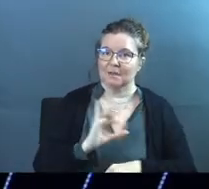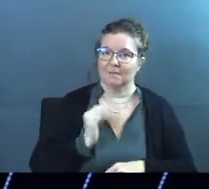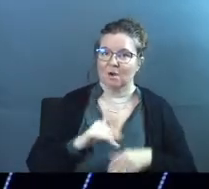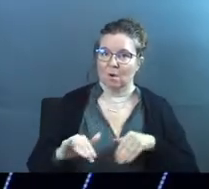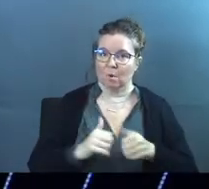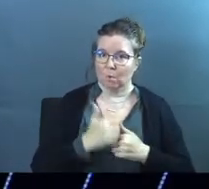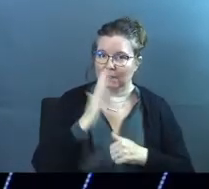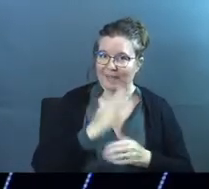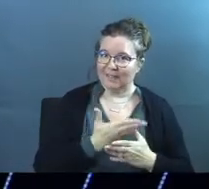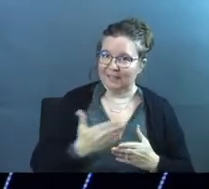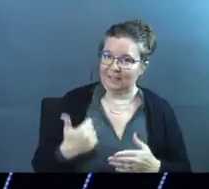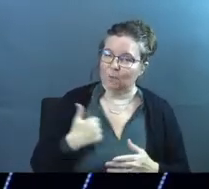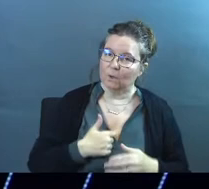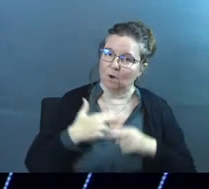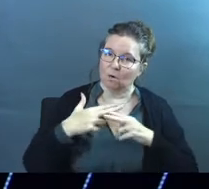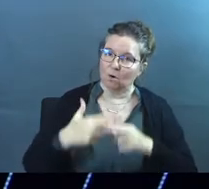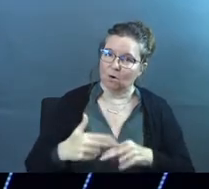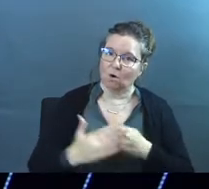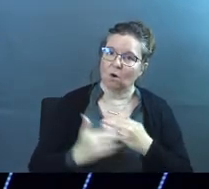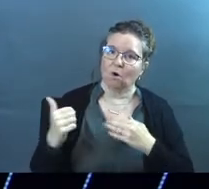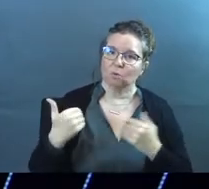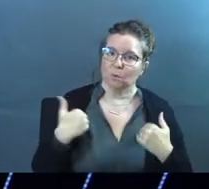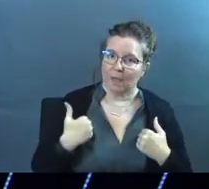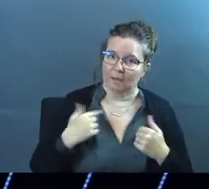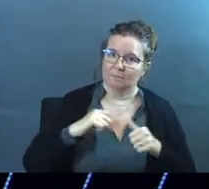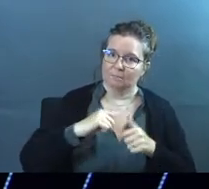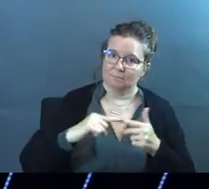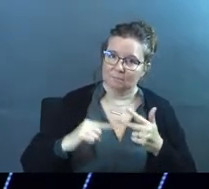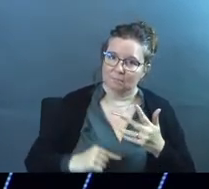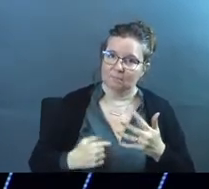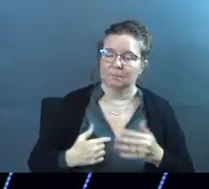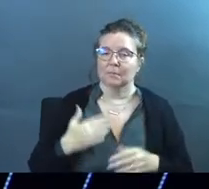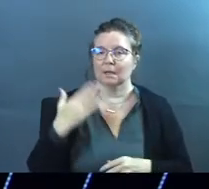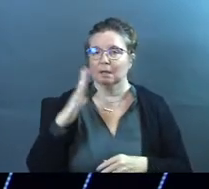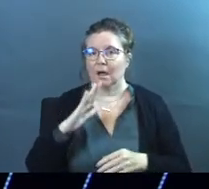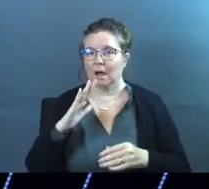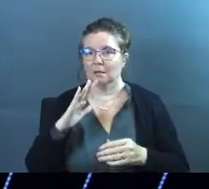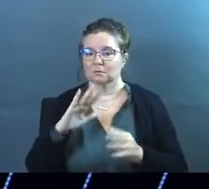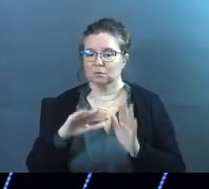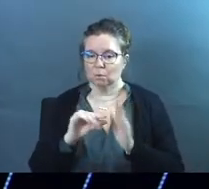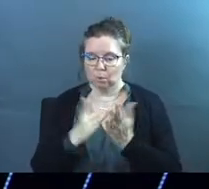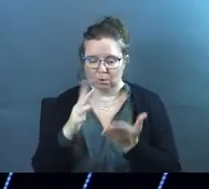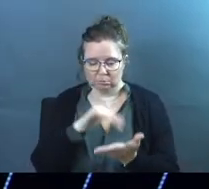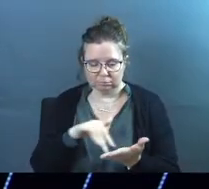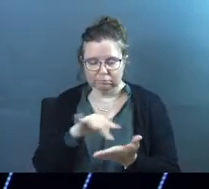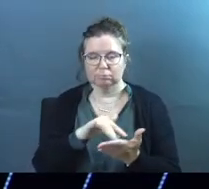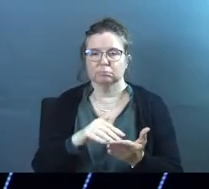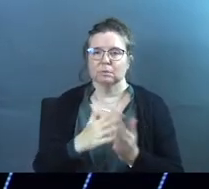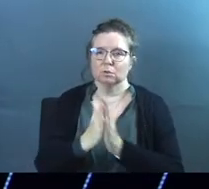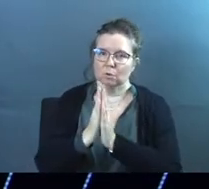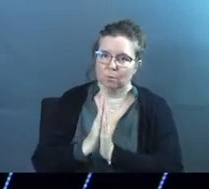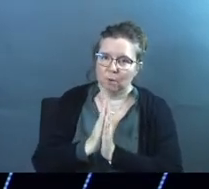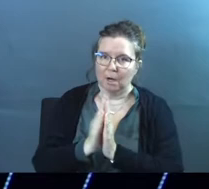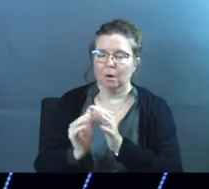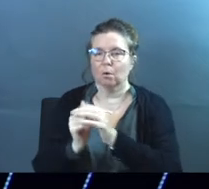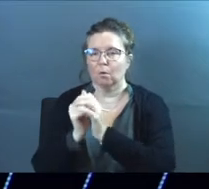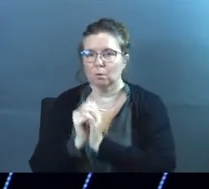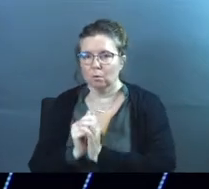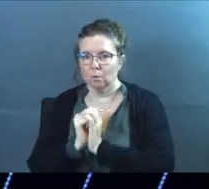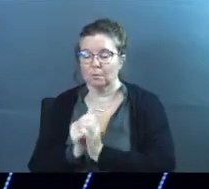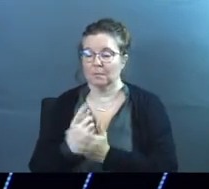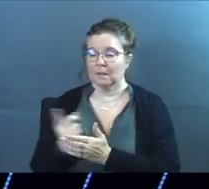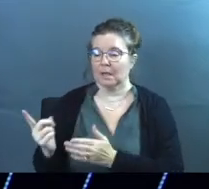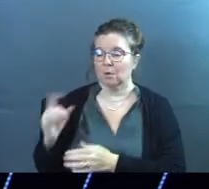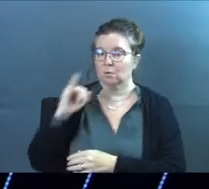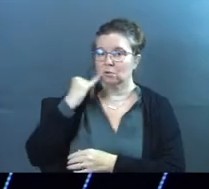our walk with God, these things that we are called to have, right? We're called to be in God's Word. We're called to talk to God, be in prayer with God. We're called to worship the Lord. Last